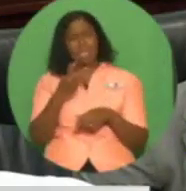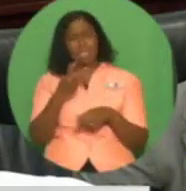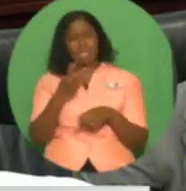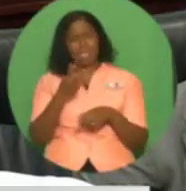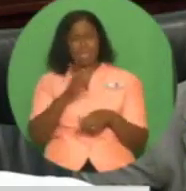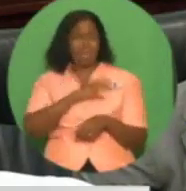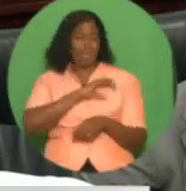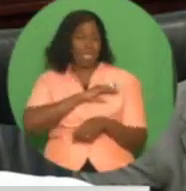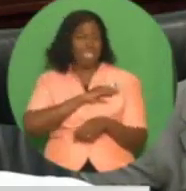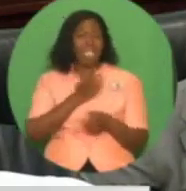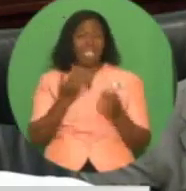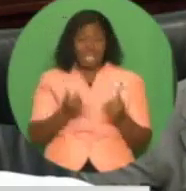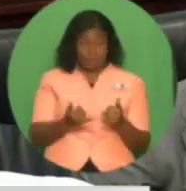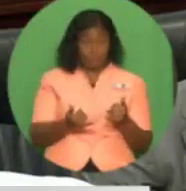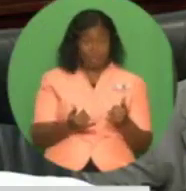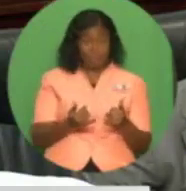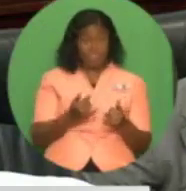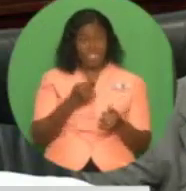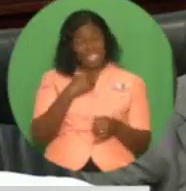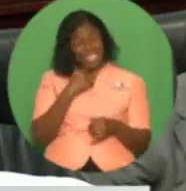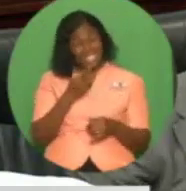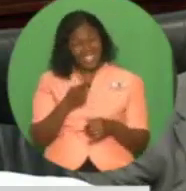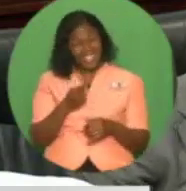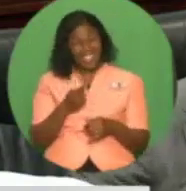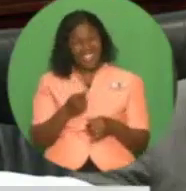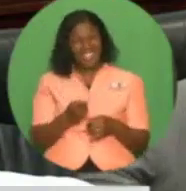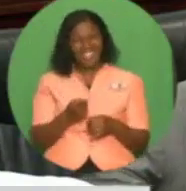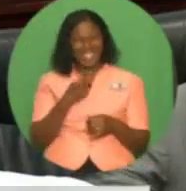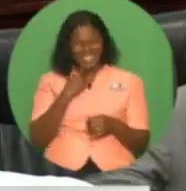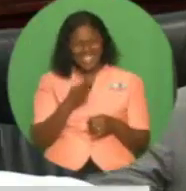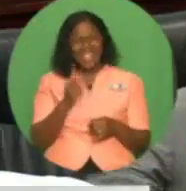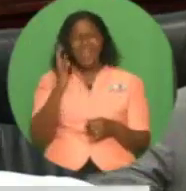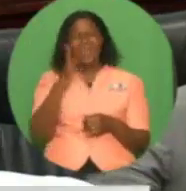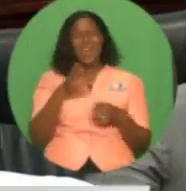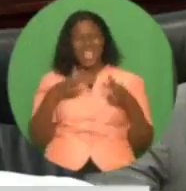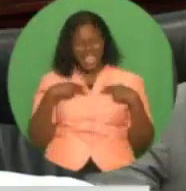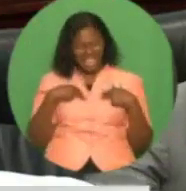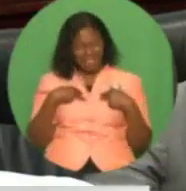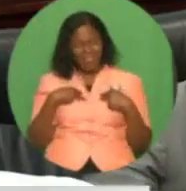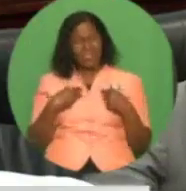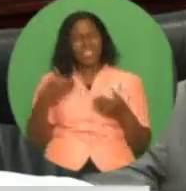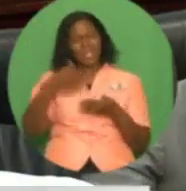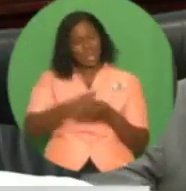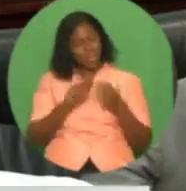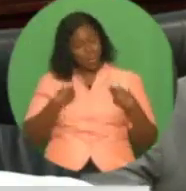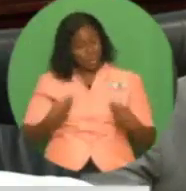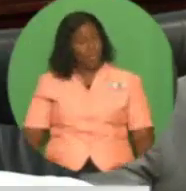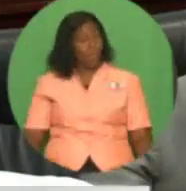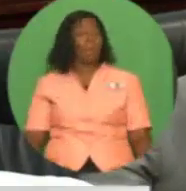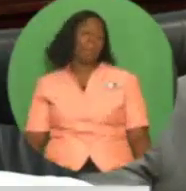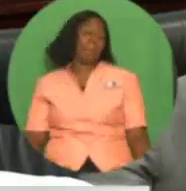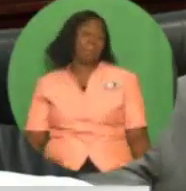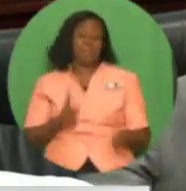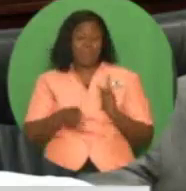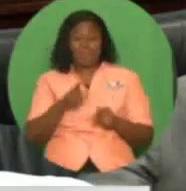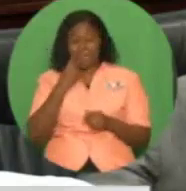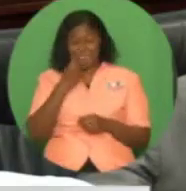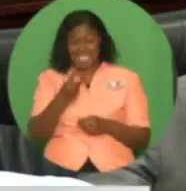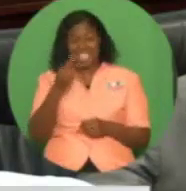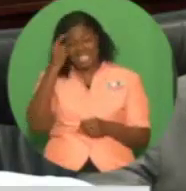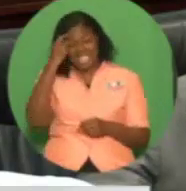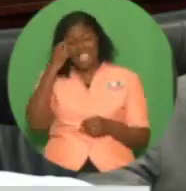-appropriate, and more difficult to counterfeit uniform. Discussions with the Police Social and Welfare Association